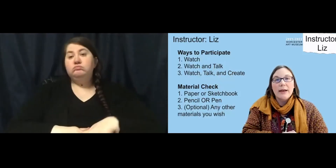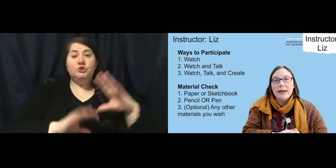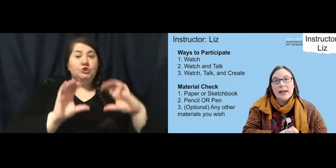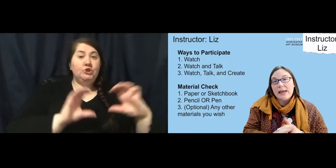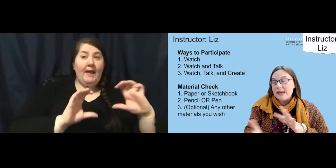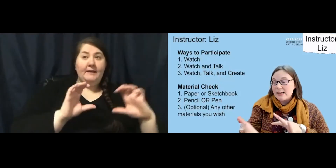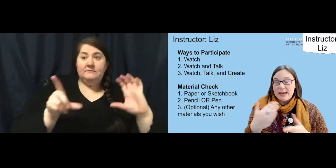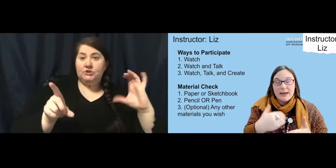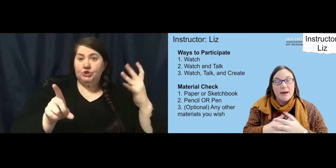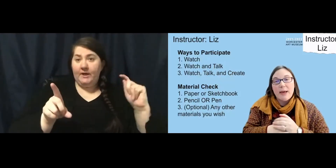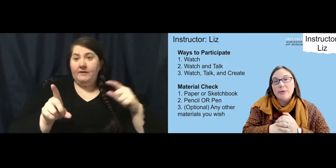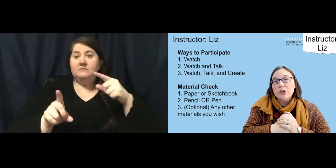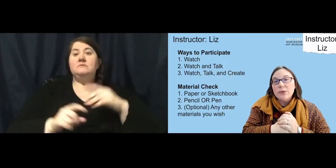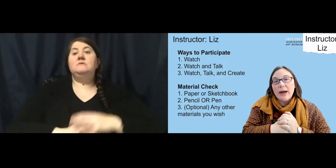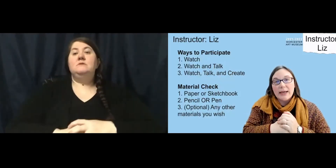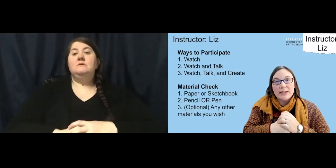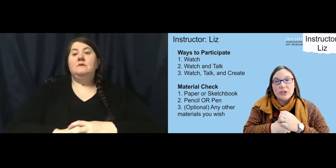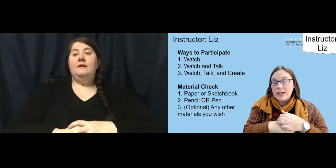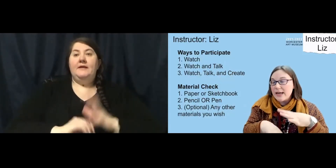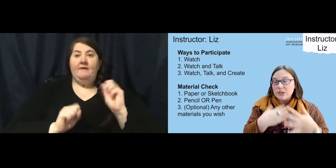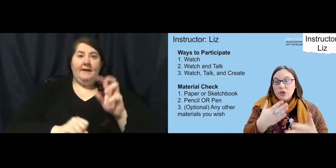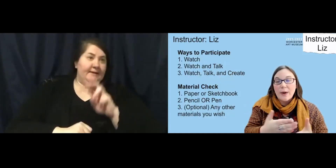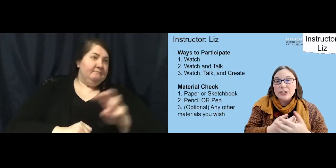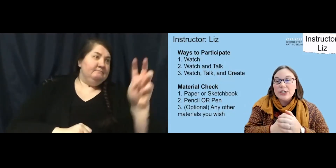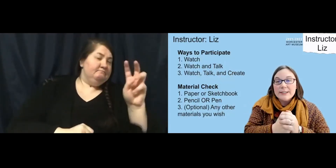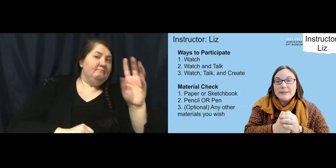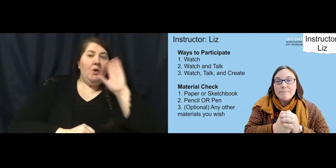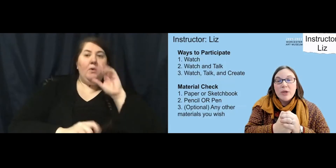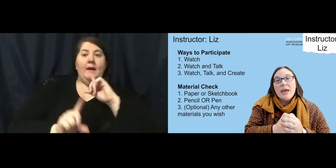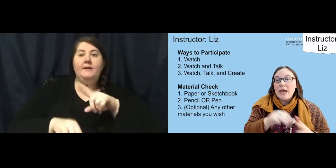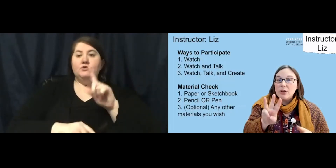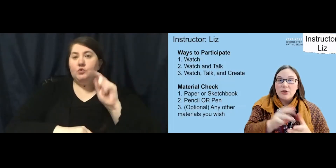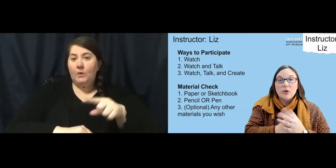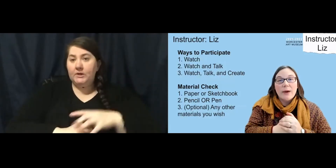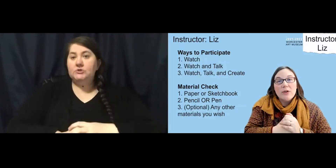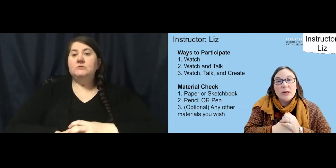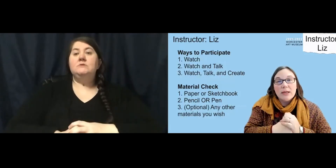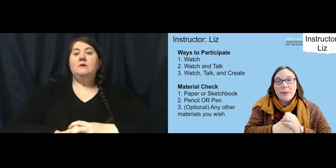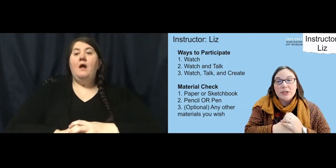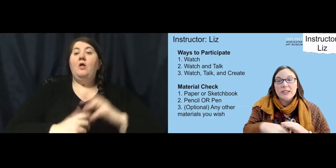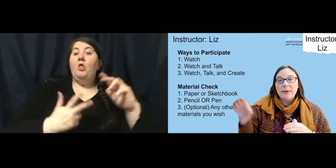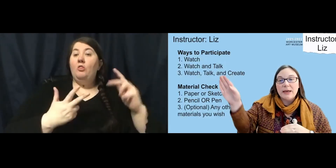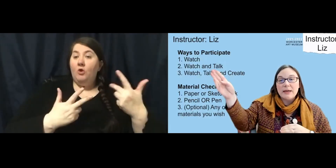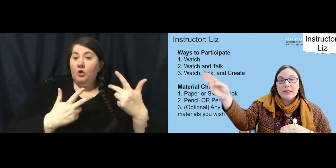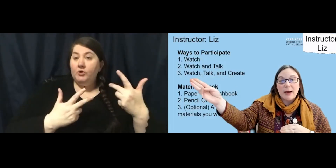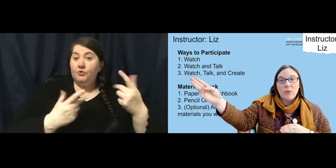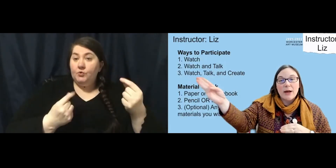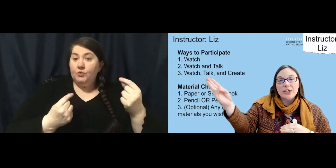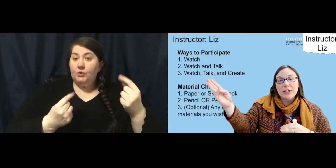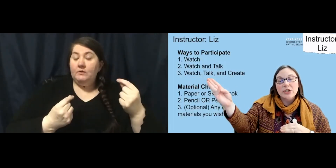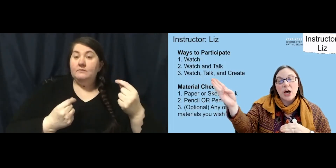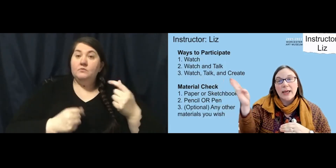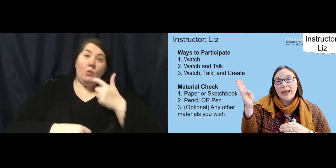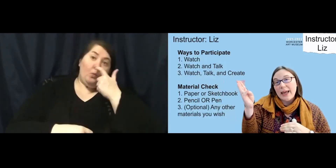you want, and if I'm able to, I can answer questions. And the third way you can participate is by